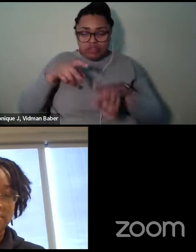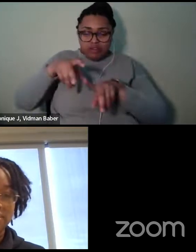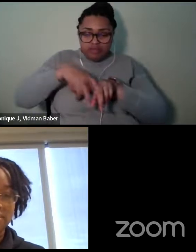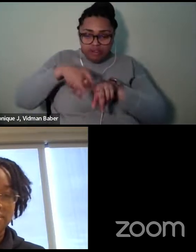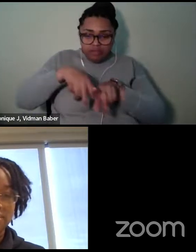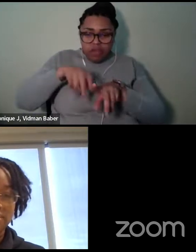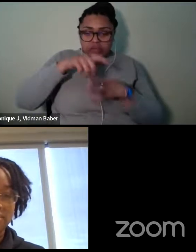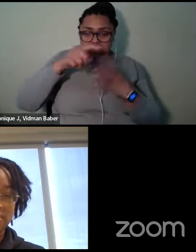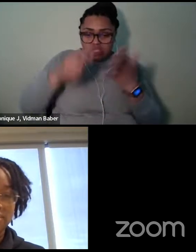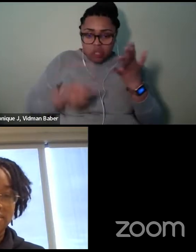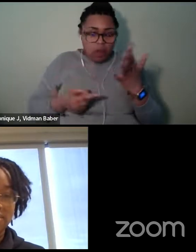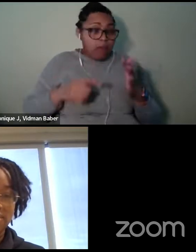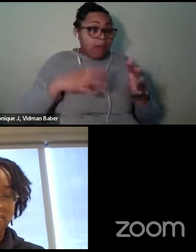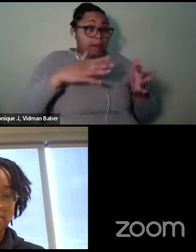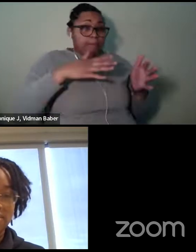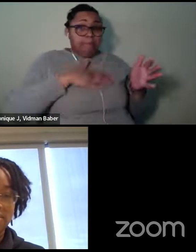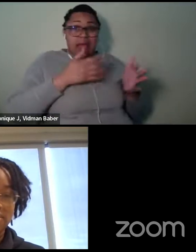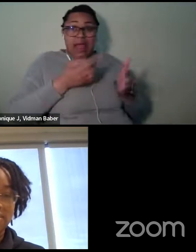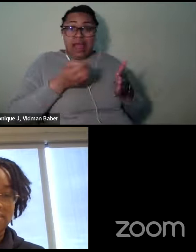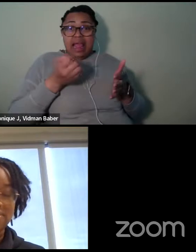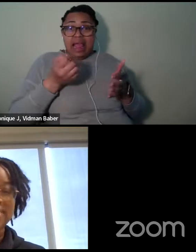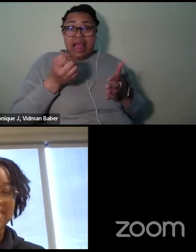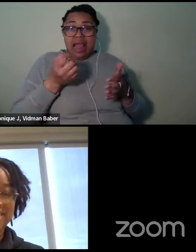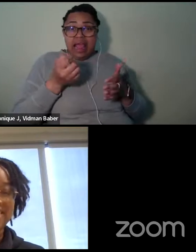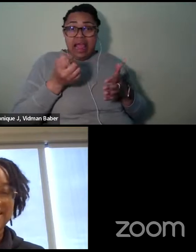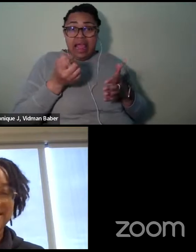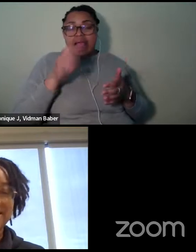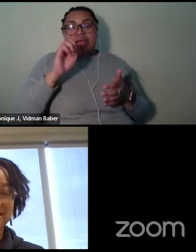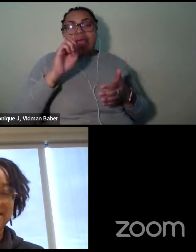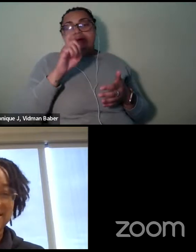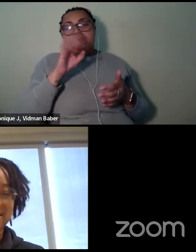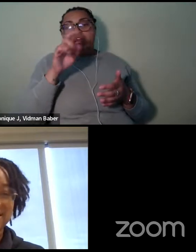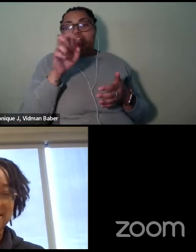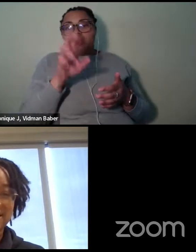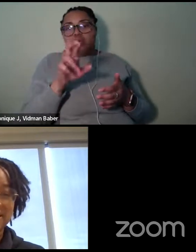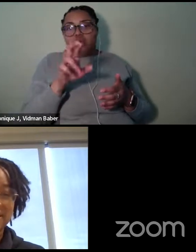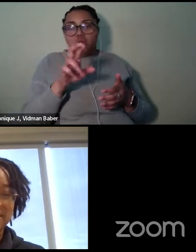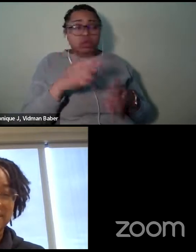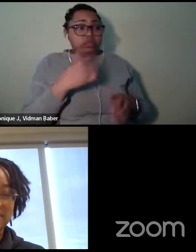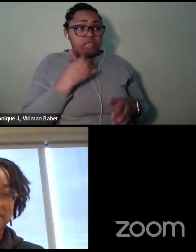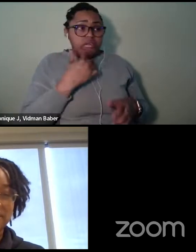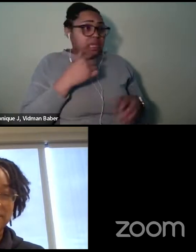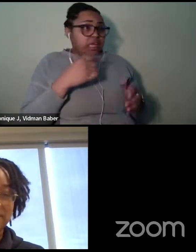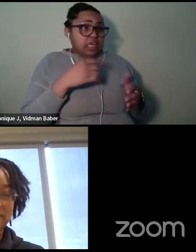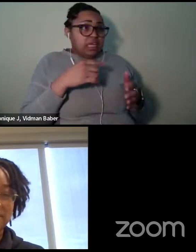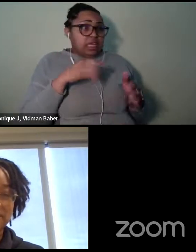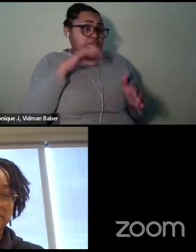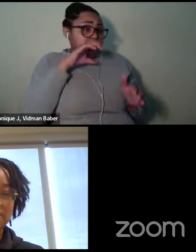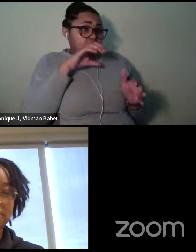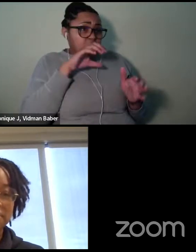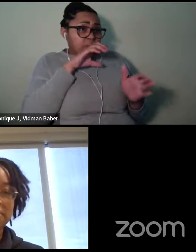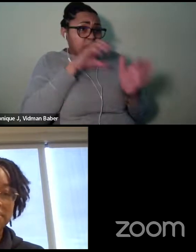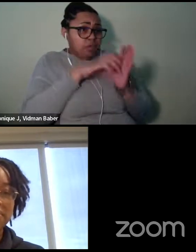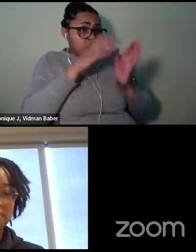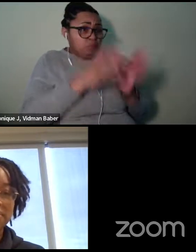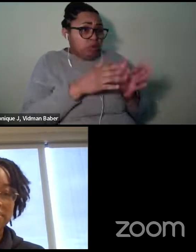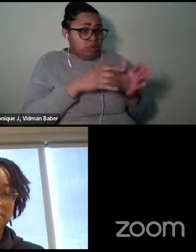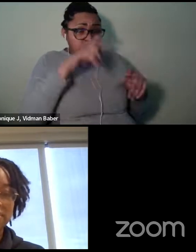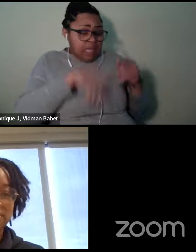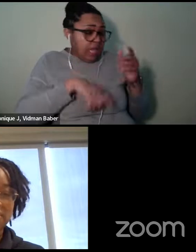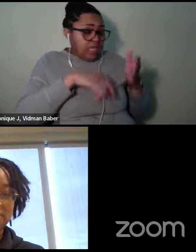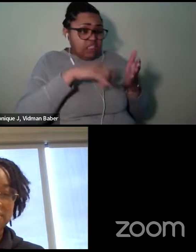like, well, the illustrator can't just illustrate pages and pages of trash. You know, nobody wants to